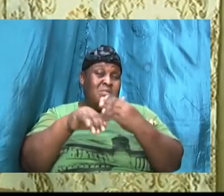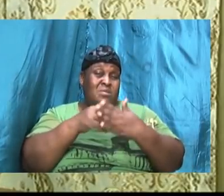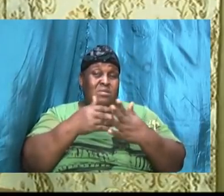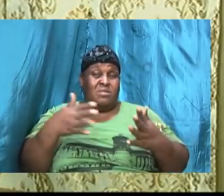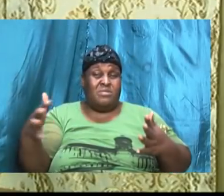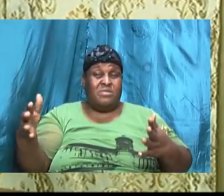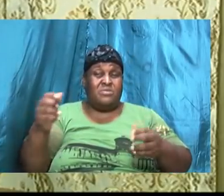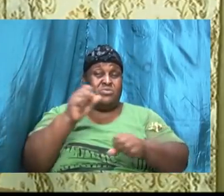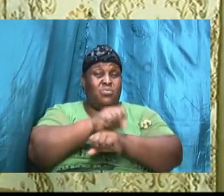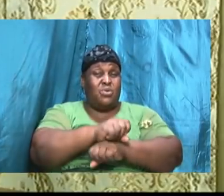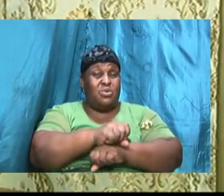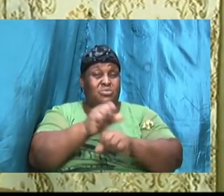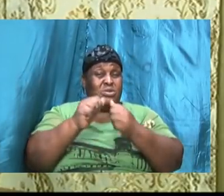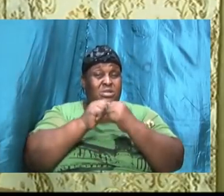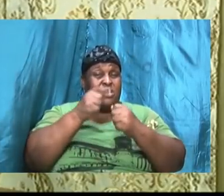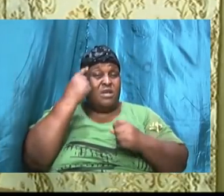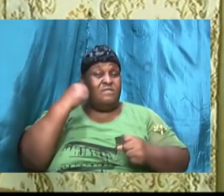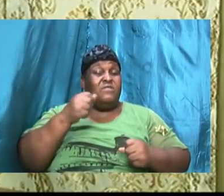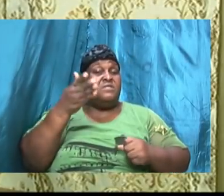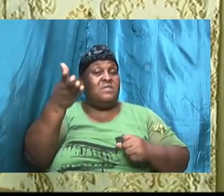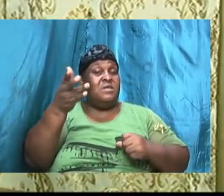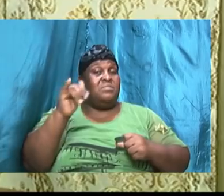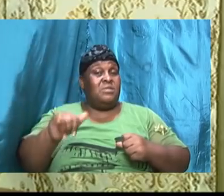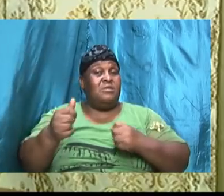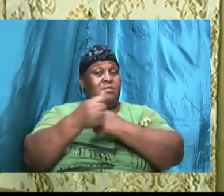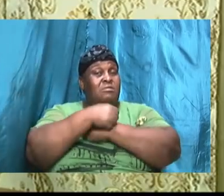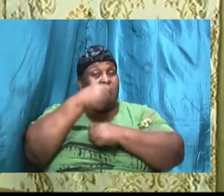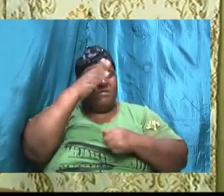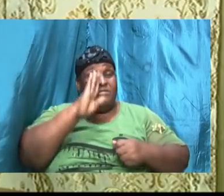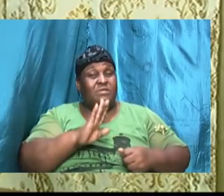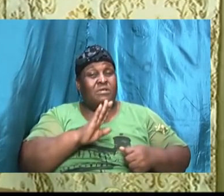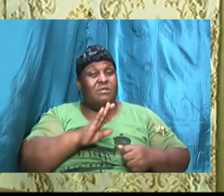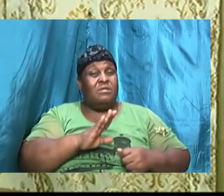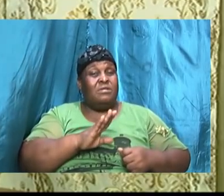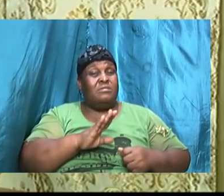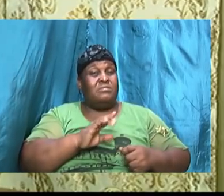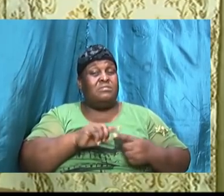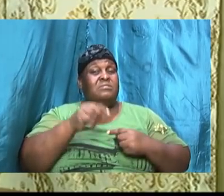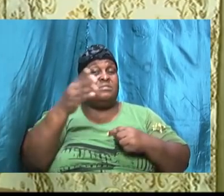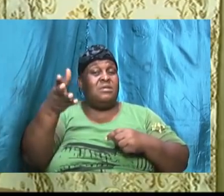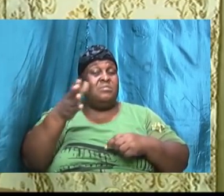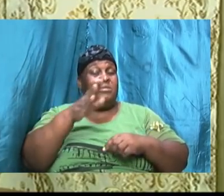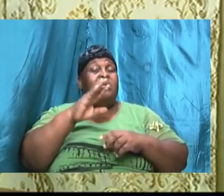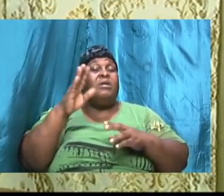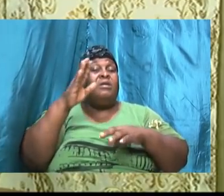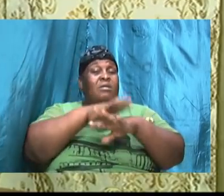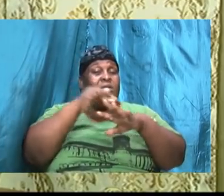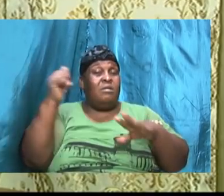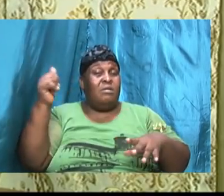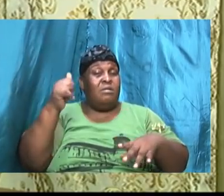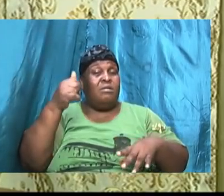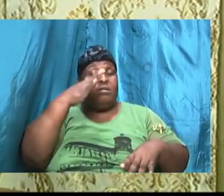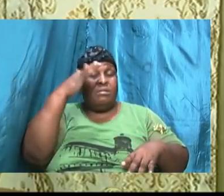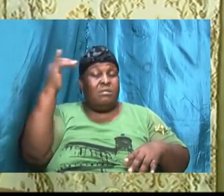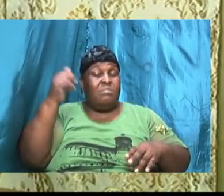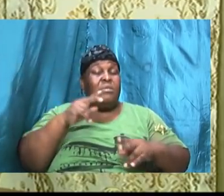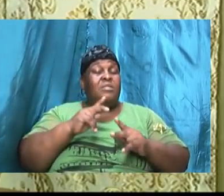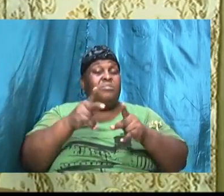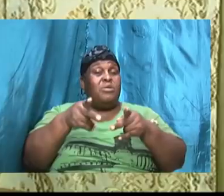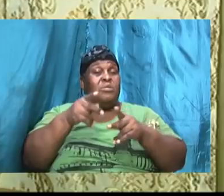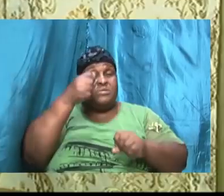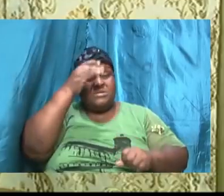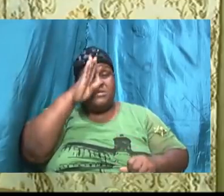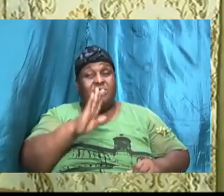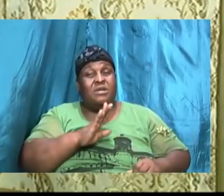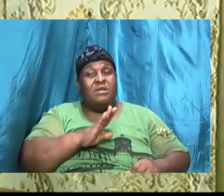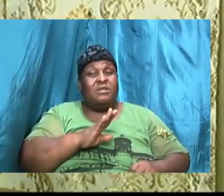and to them who are called according to his purpose but what if you go won't it still work God will just